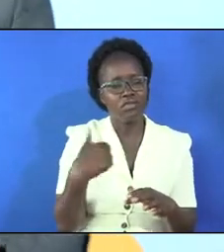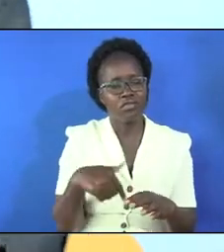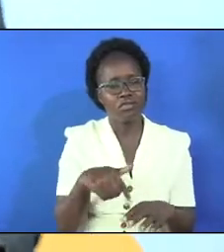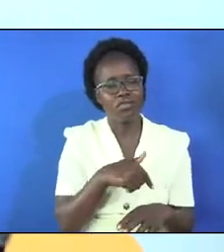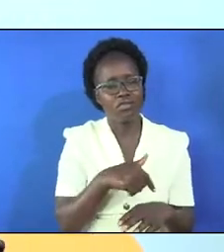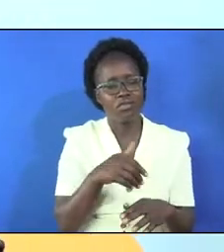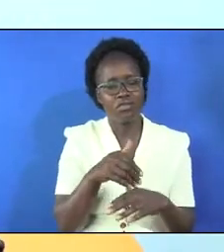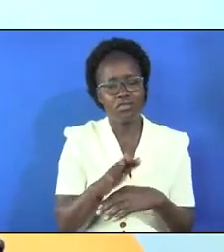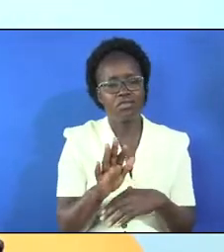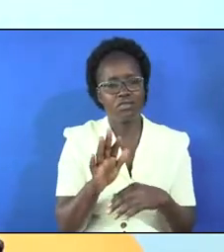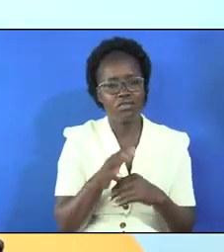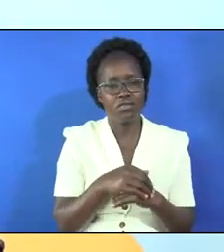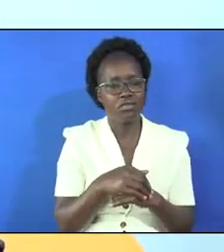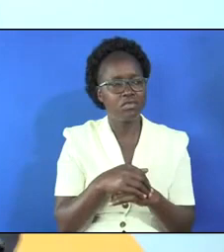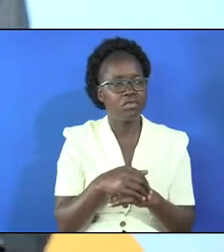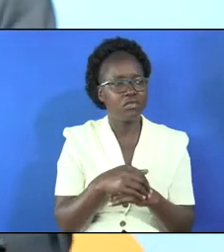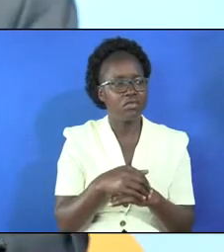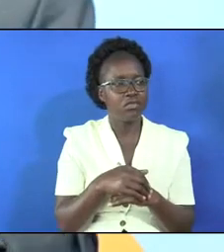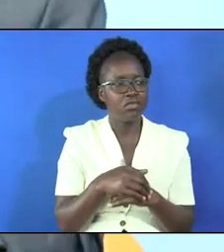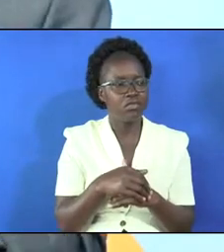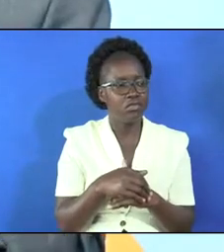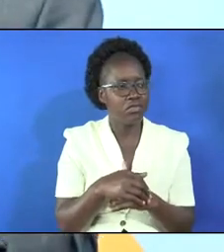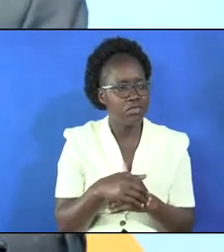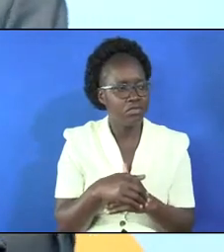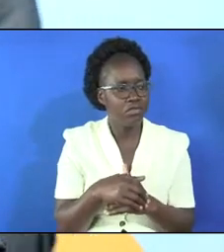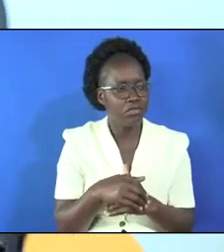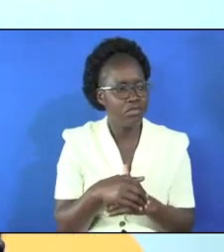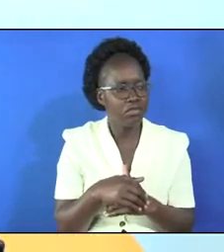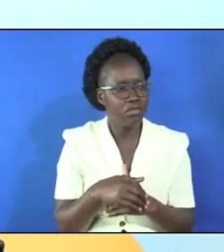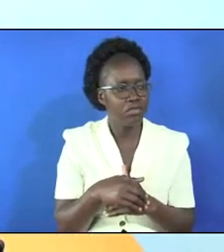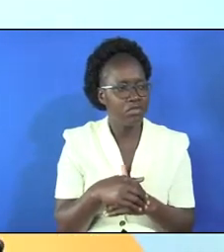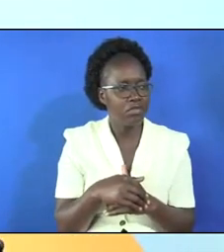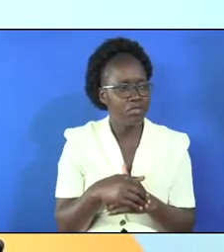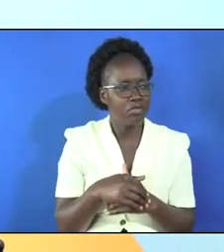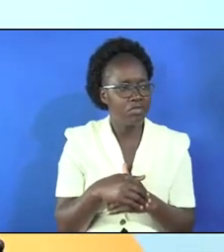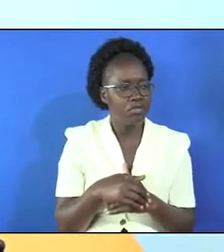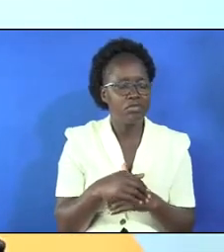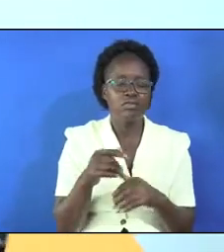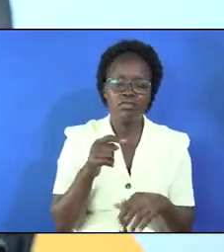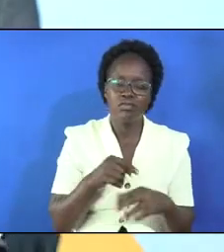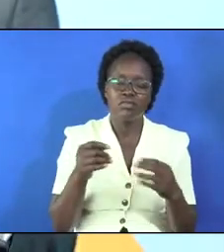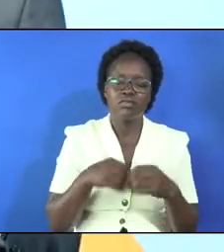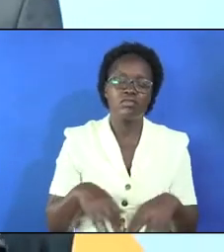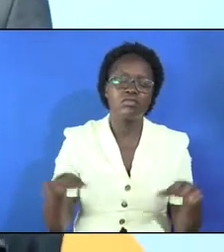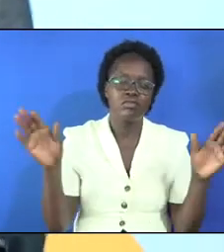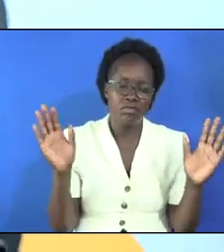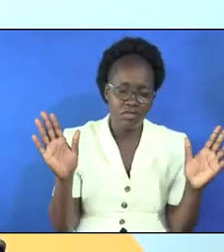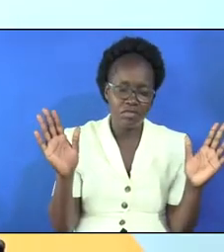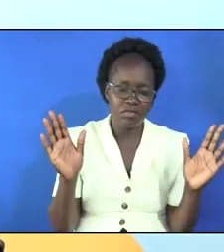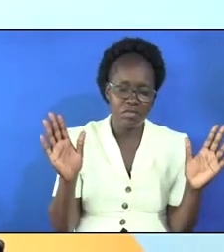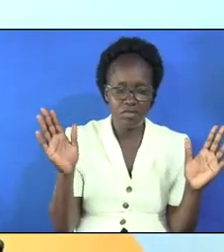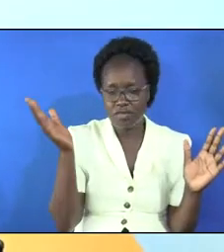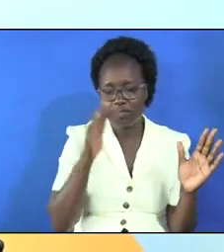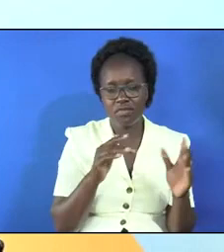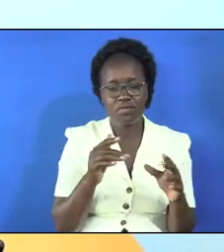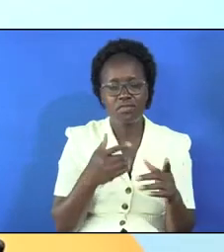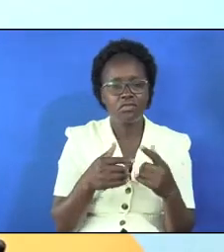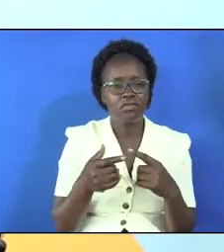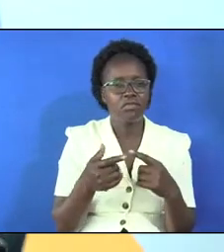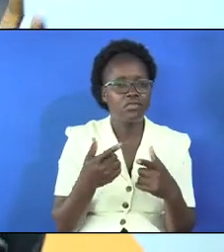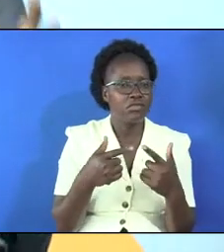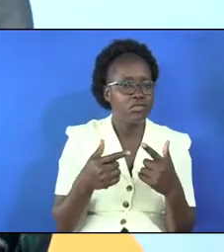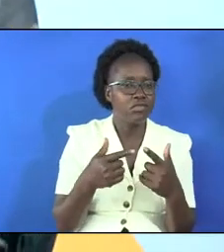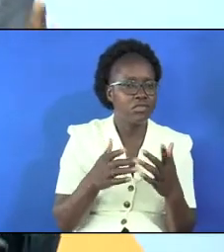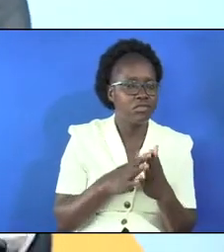away for us in their despairs they did not count on the